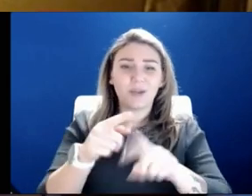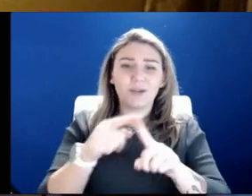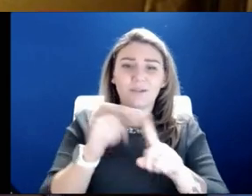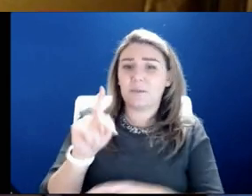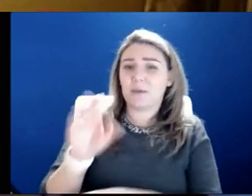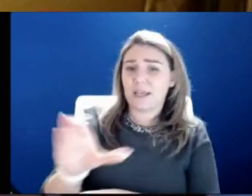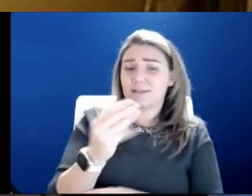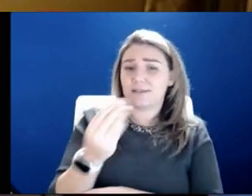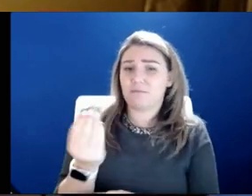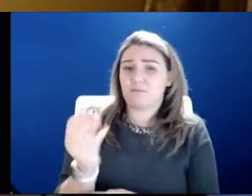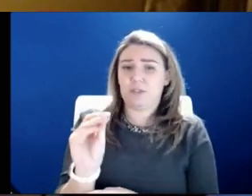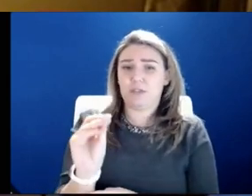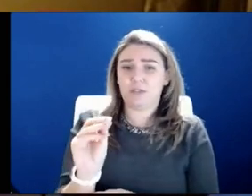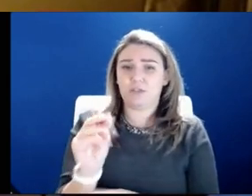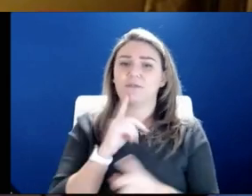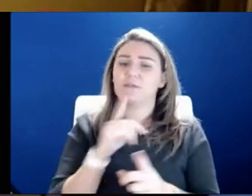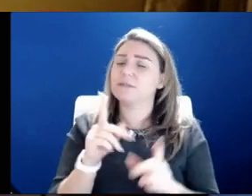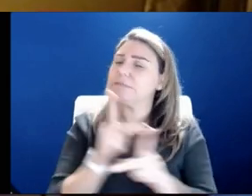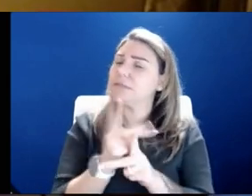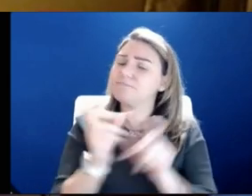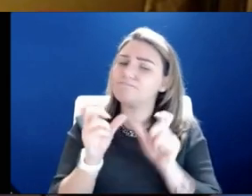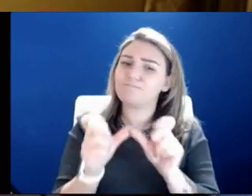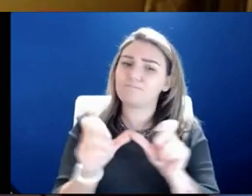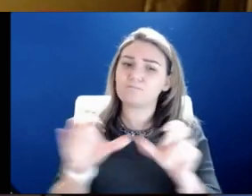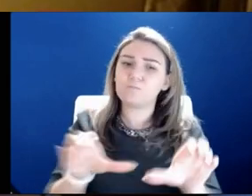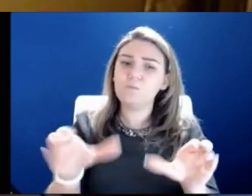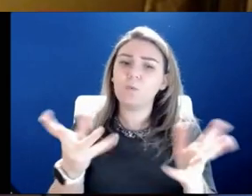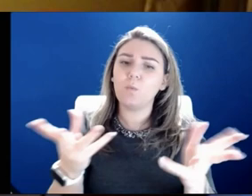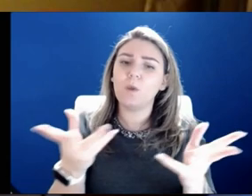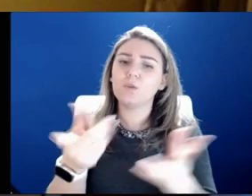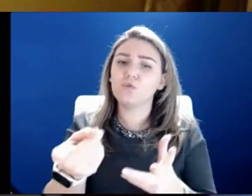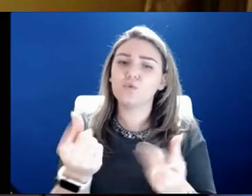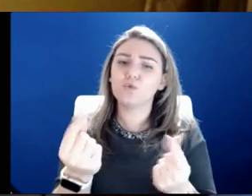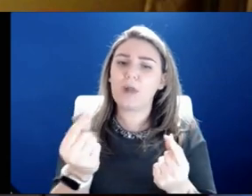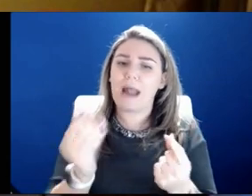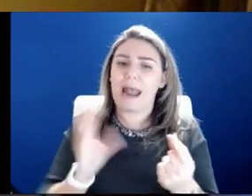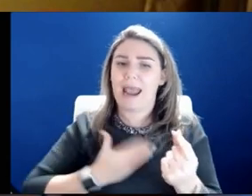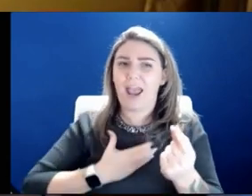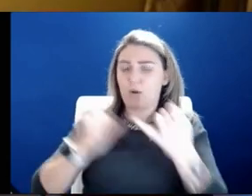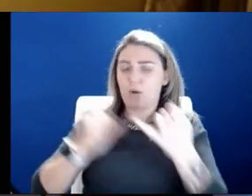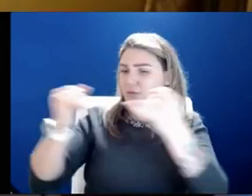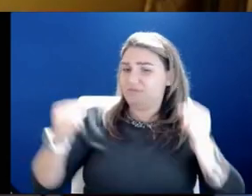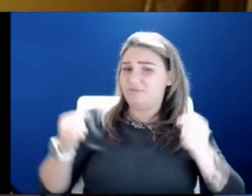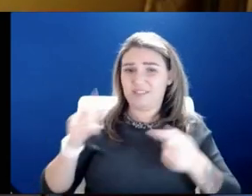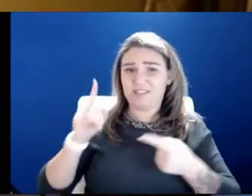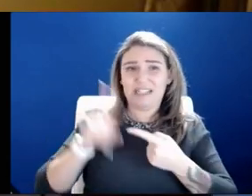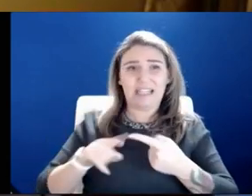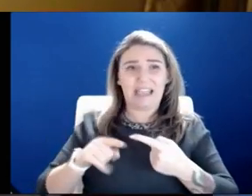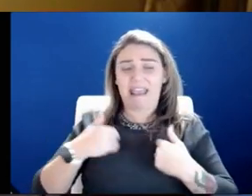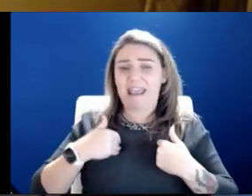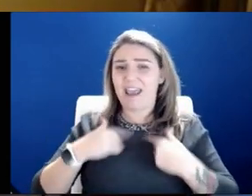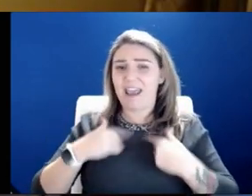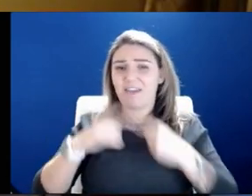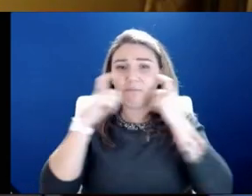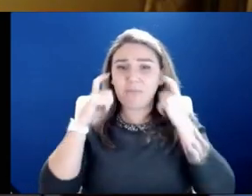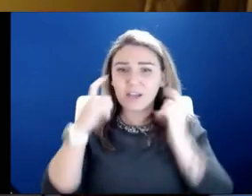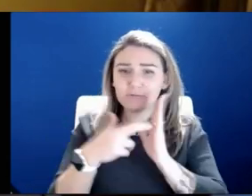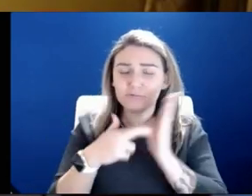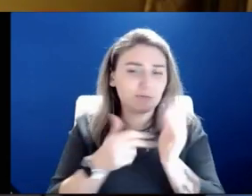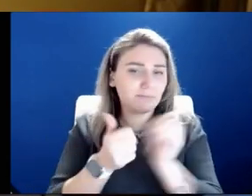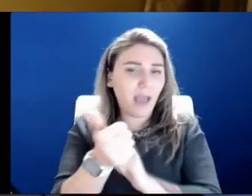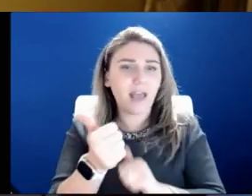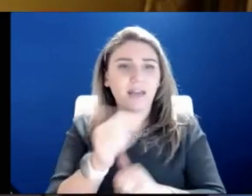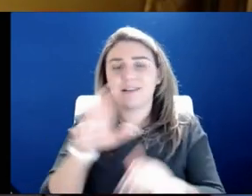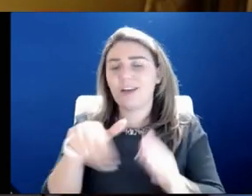And she said, keep doing what you're doing. Because even though our jurisdiction can't get mask rules passed and there's all